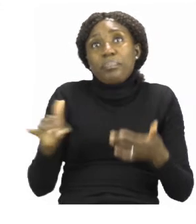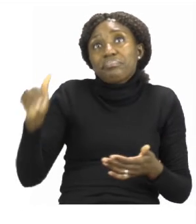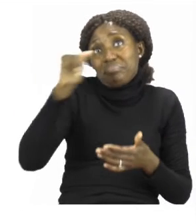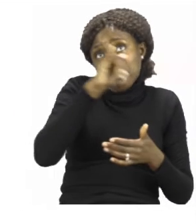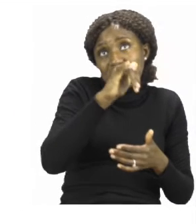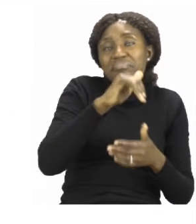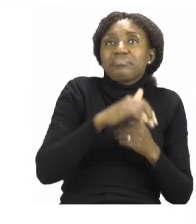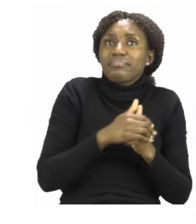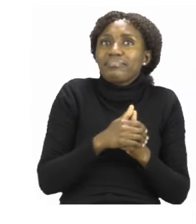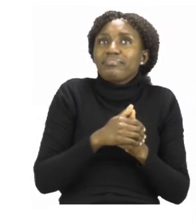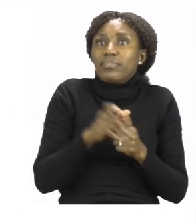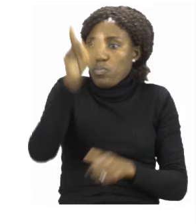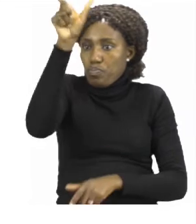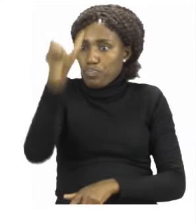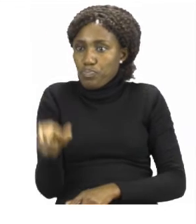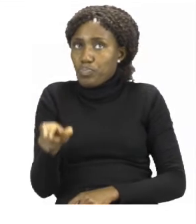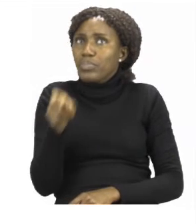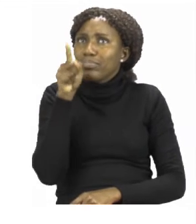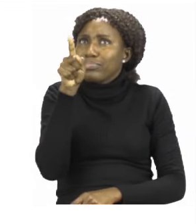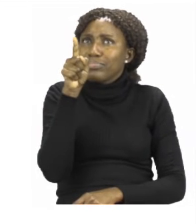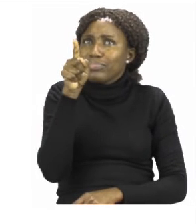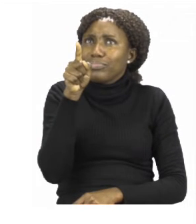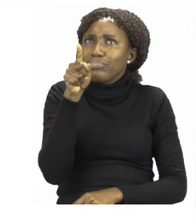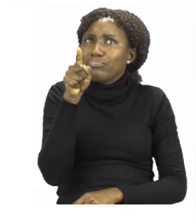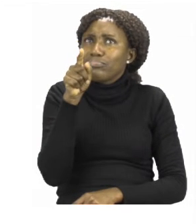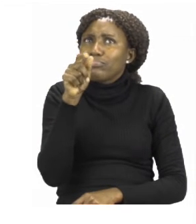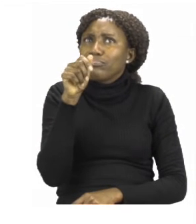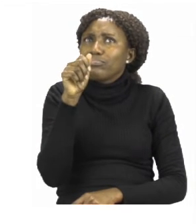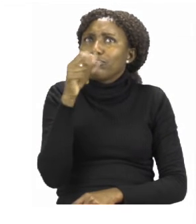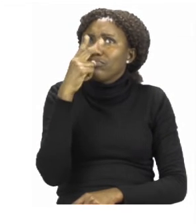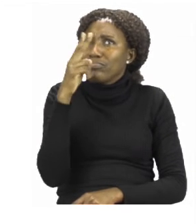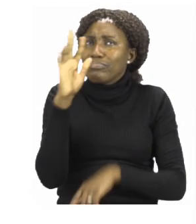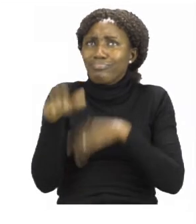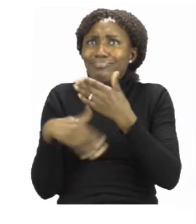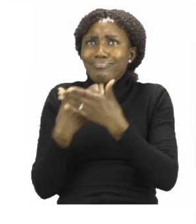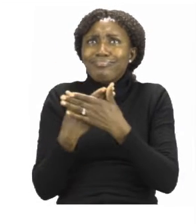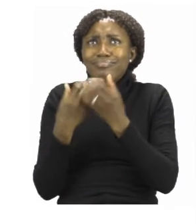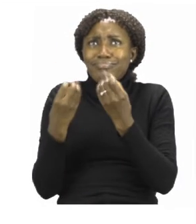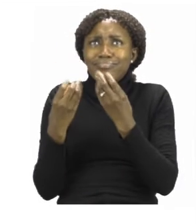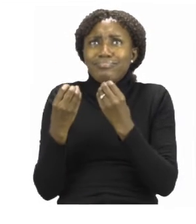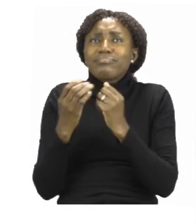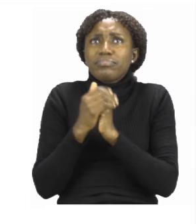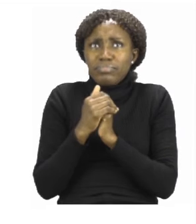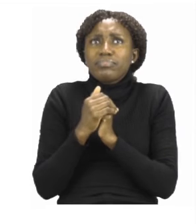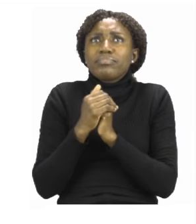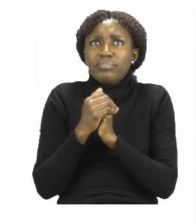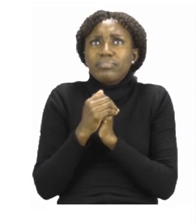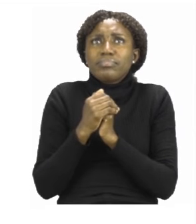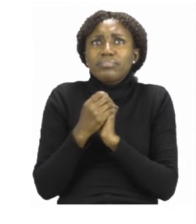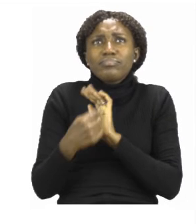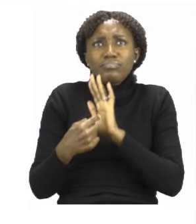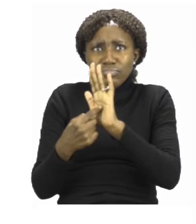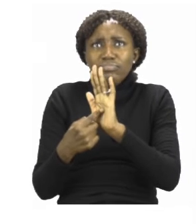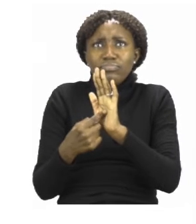next to these pictures you have more pictures. And these pictures shows